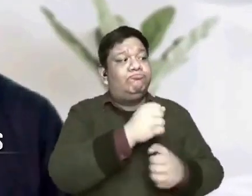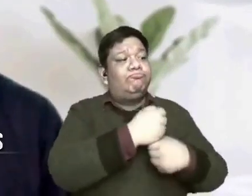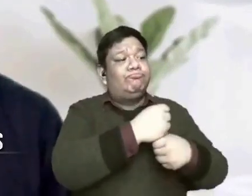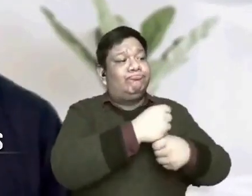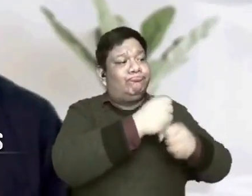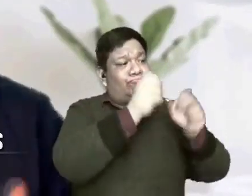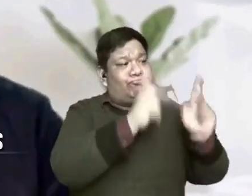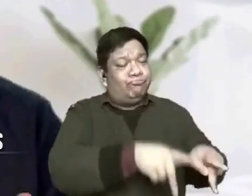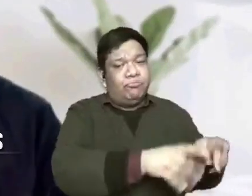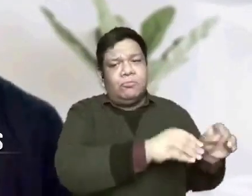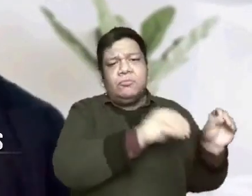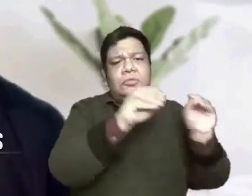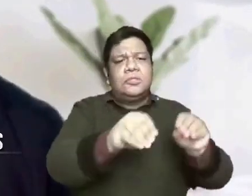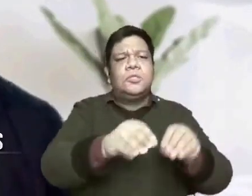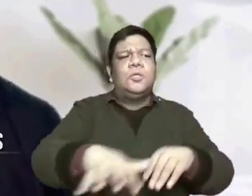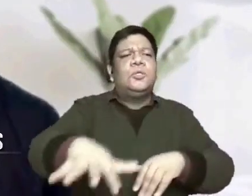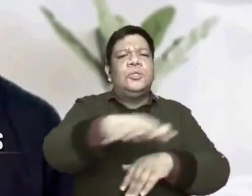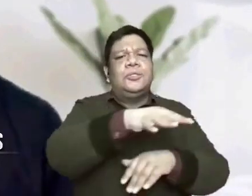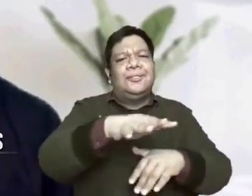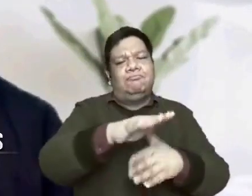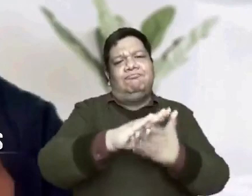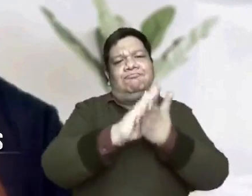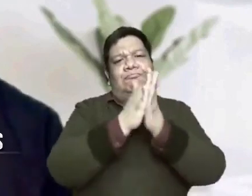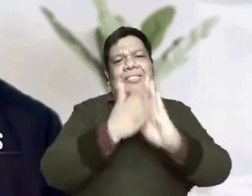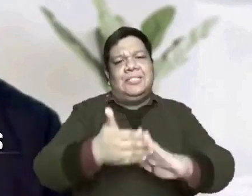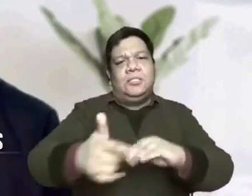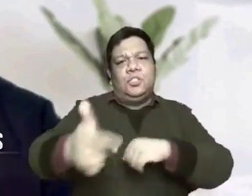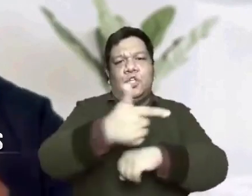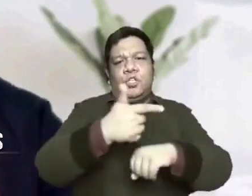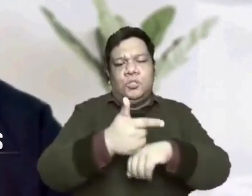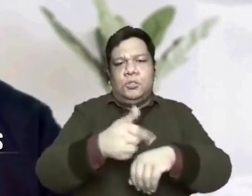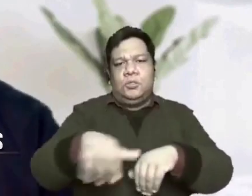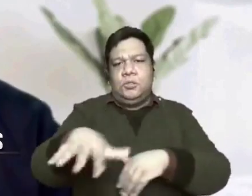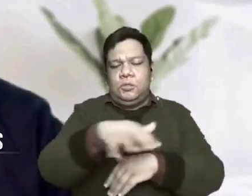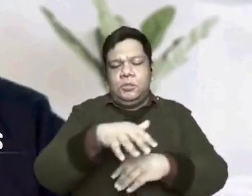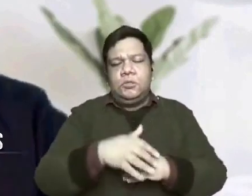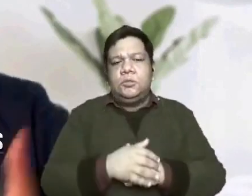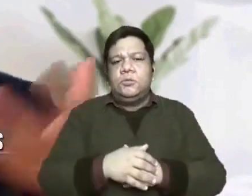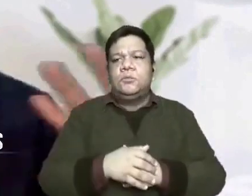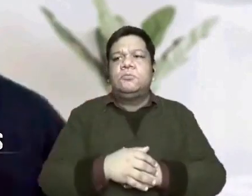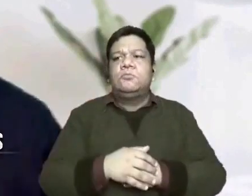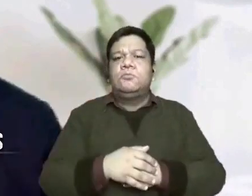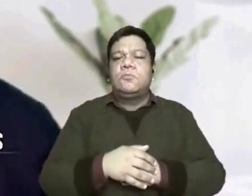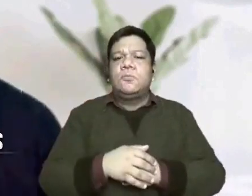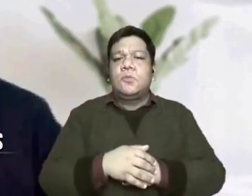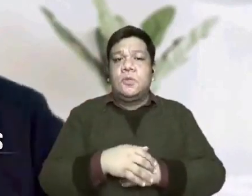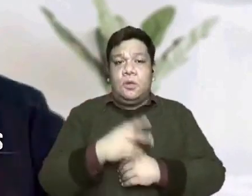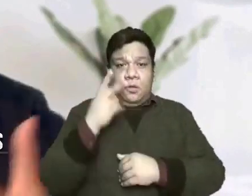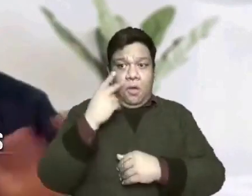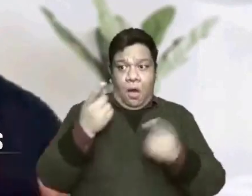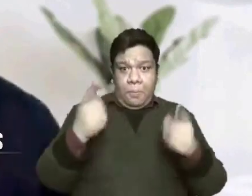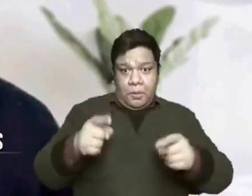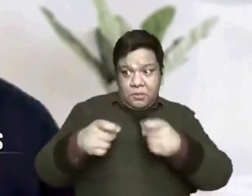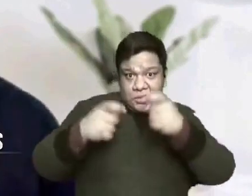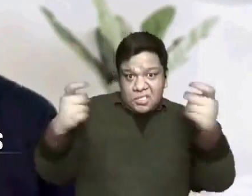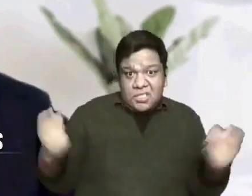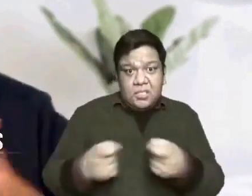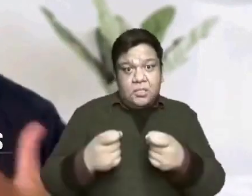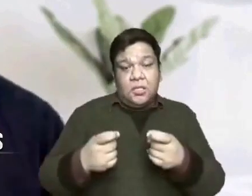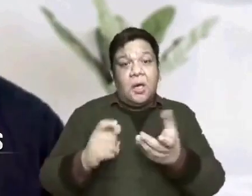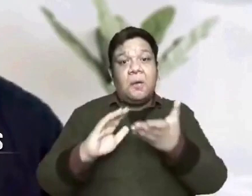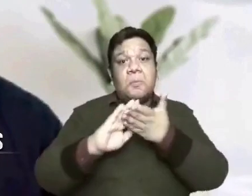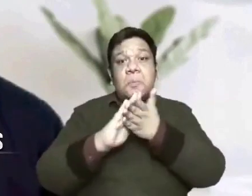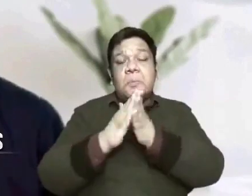When sin entered the world, we get the picture of peace being taken out from that scenario.